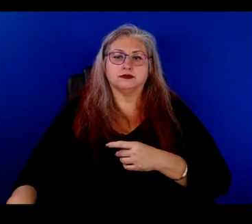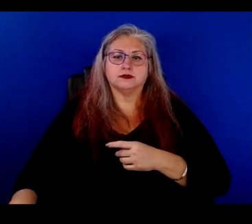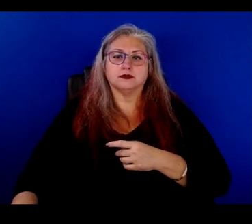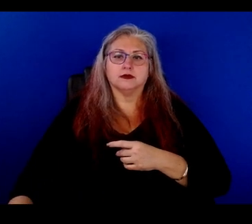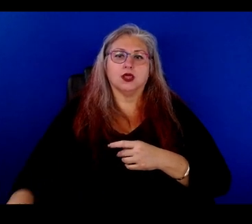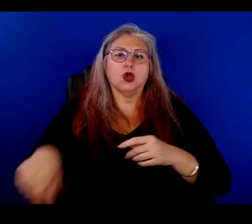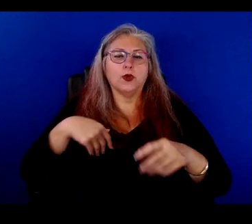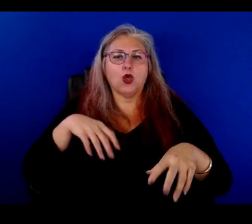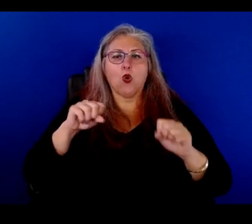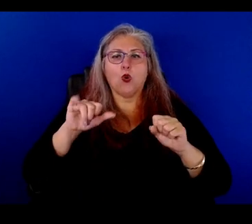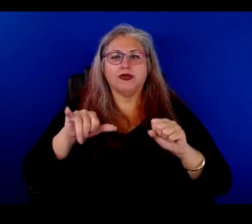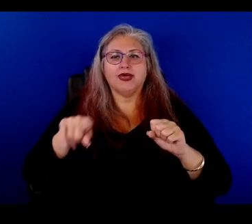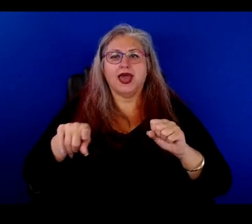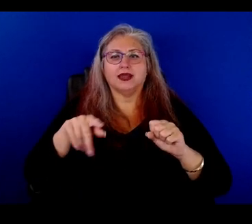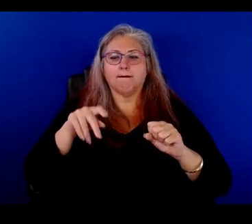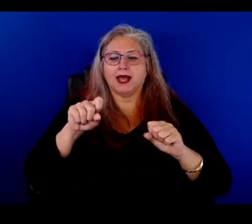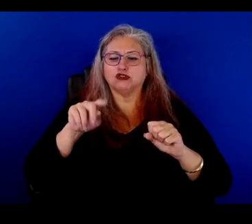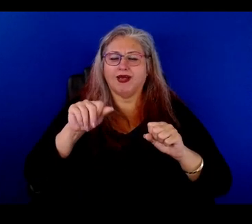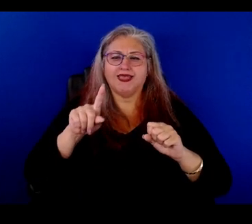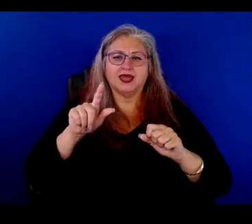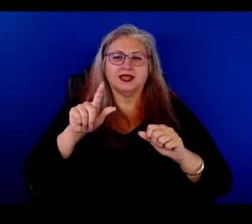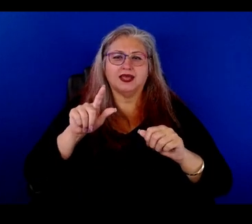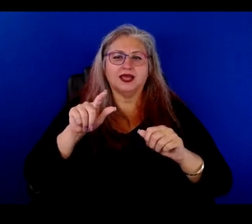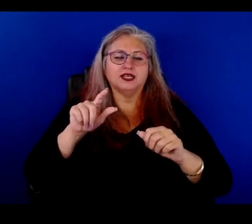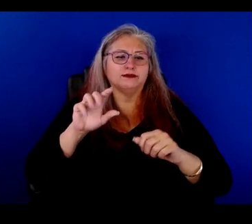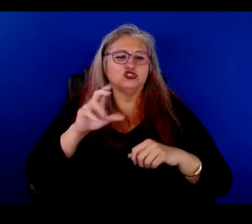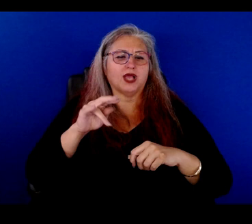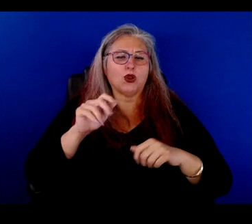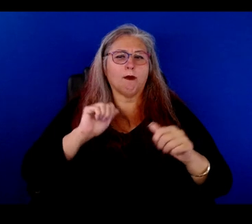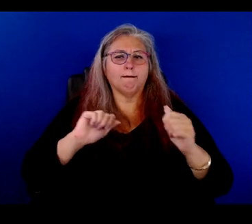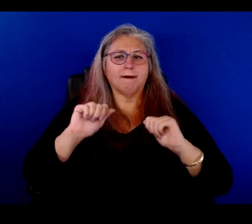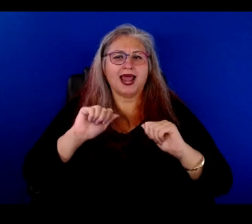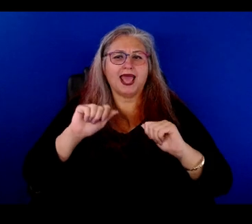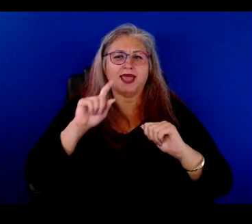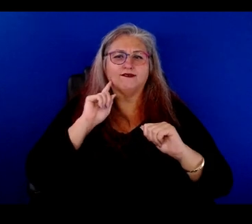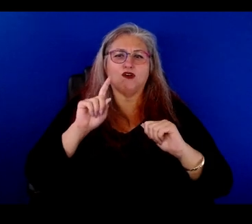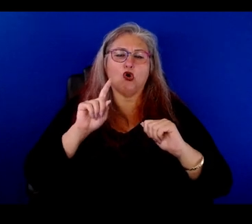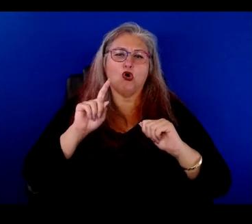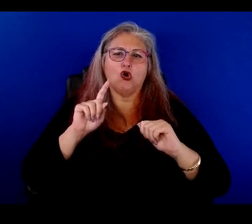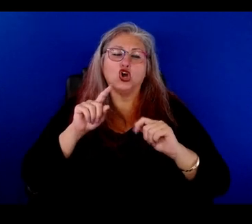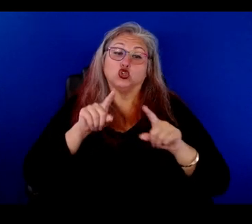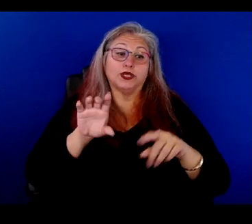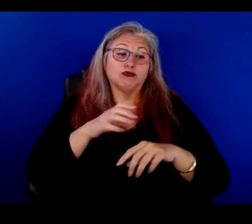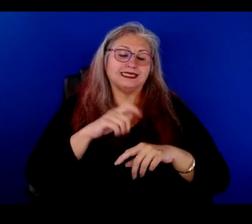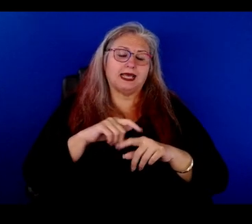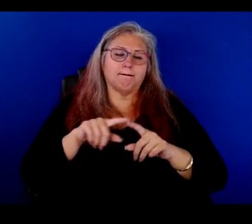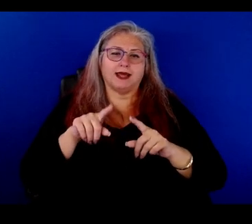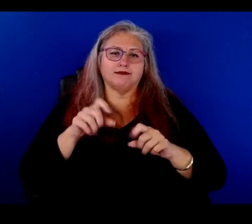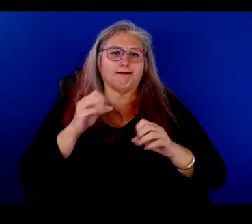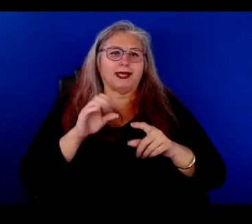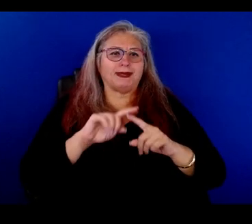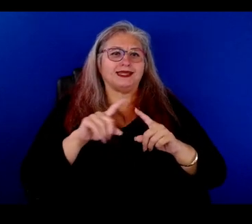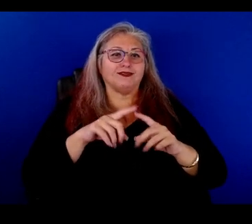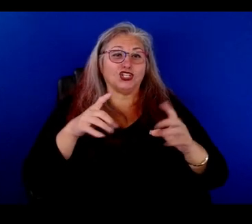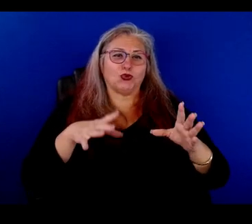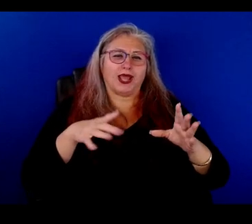Pastorelas there, which was a play, uh, a Chicano play written, uh, for during Christmas, but it had many different directors.